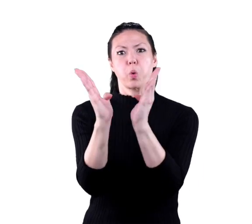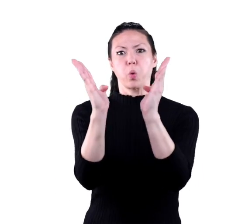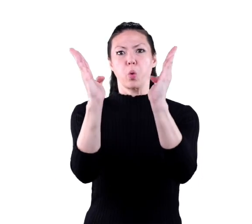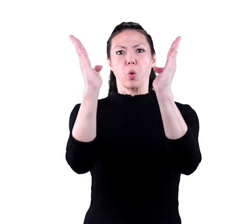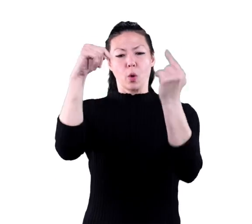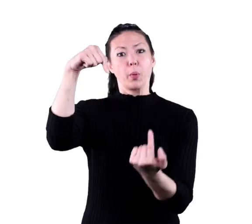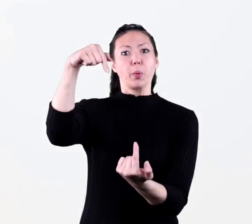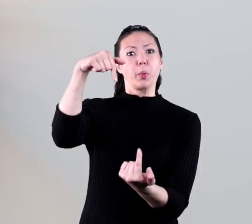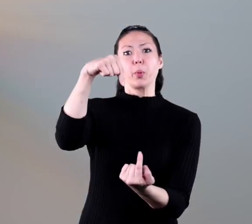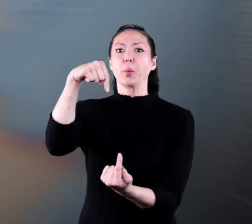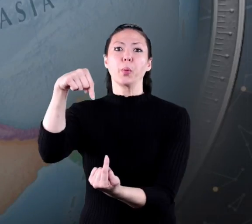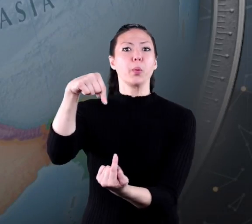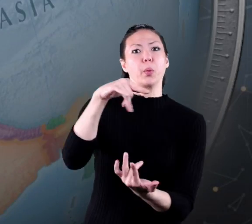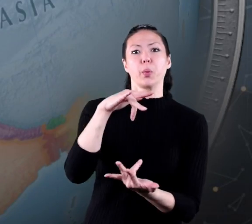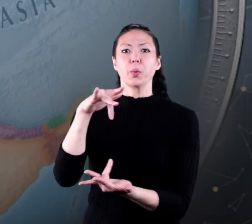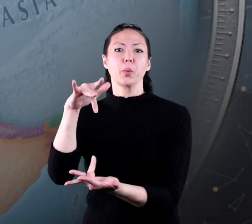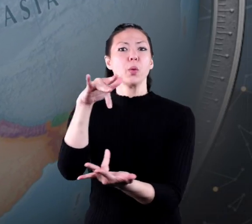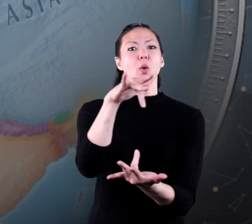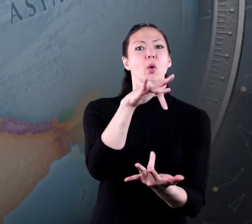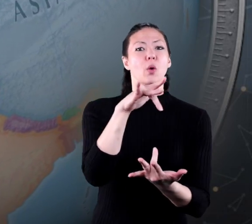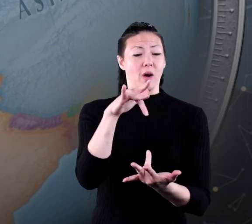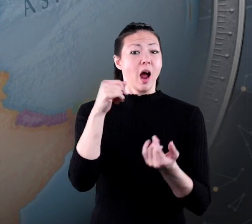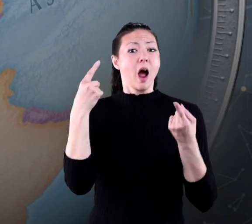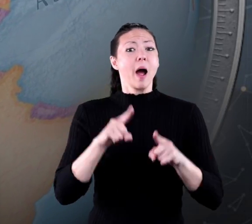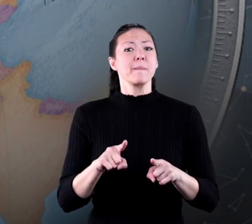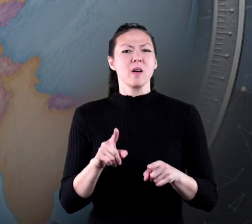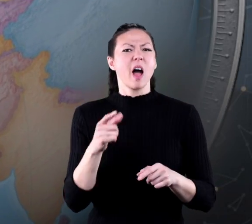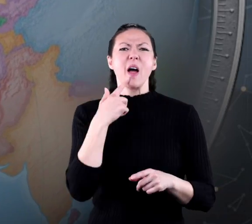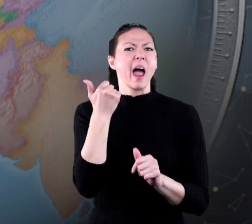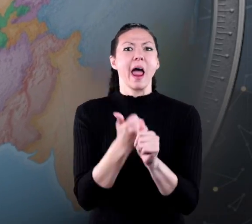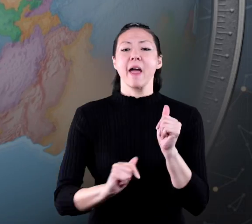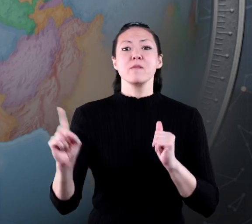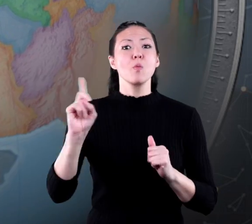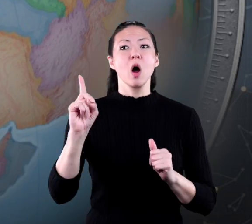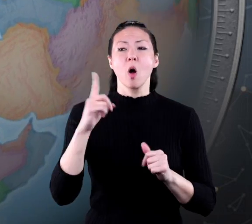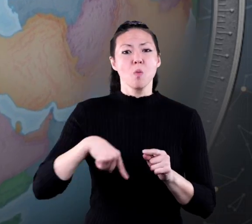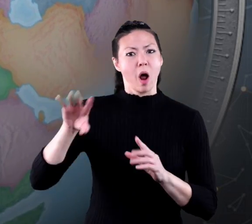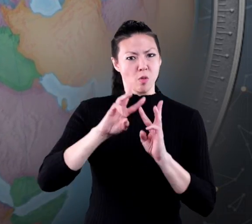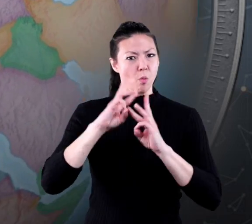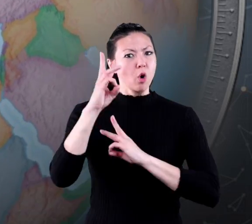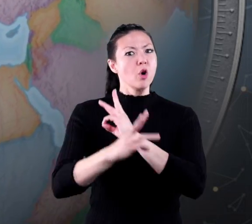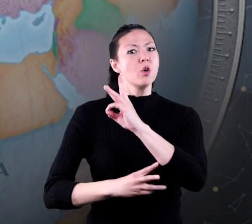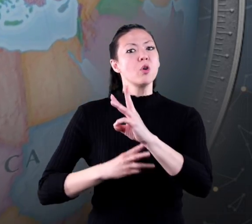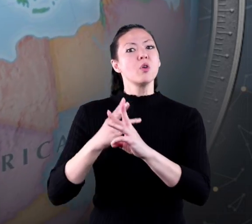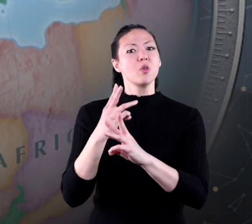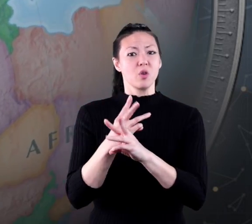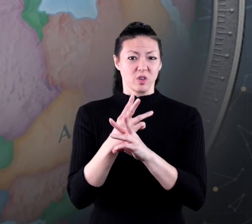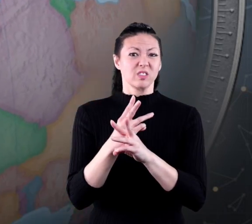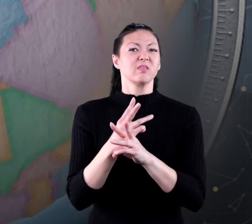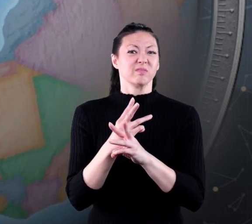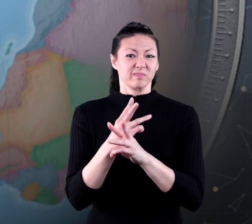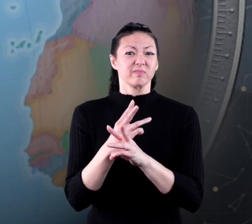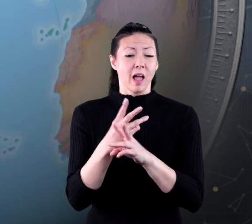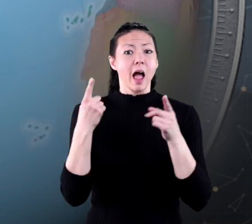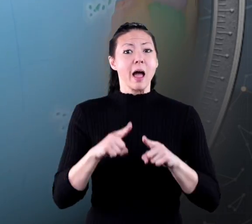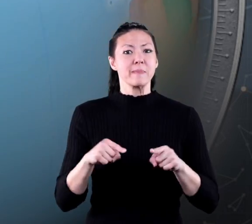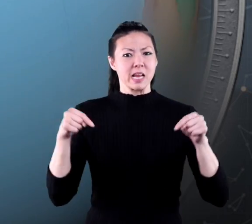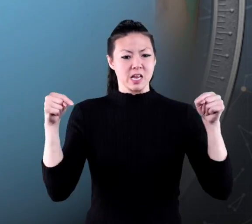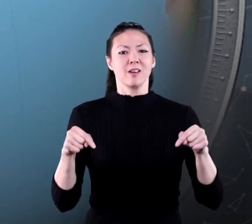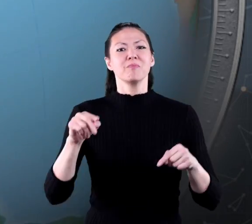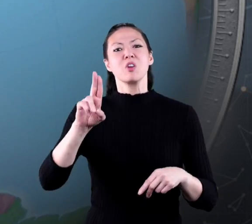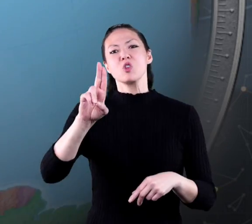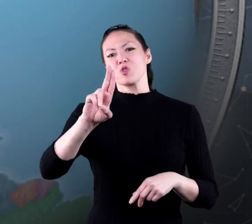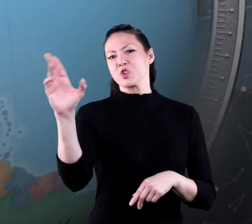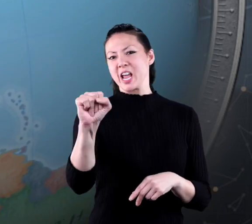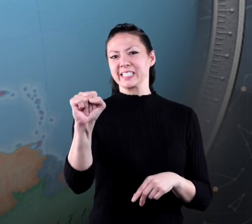rapidly spinning air. And though they can happen just about anywhere around the world, a great percentage of them happen right here